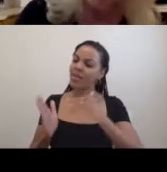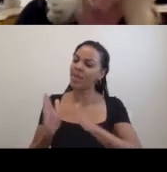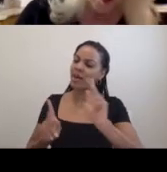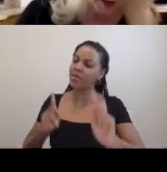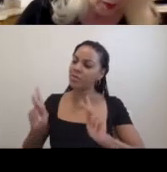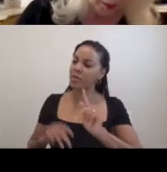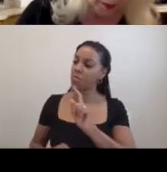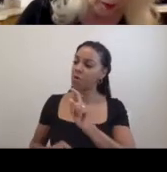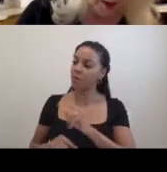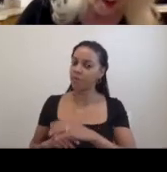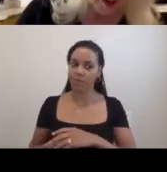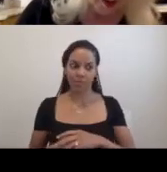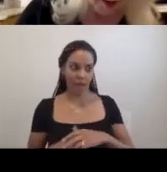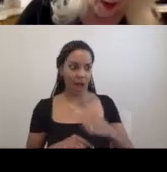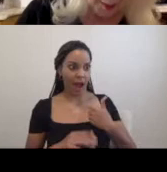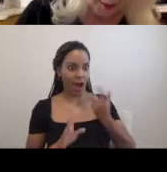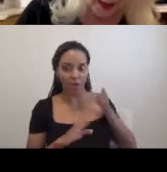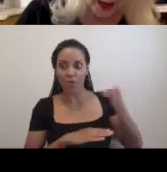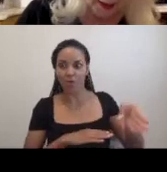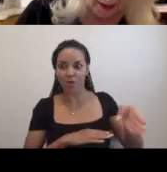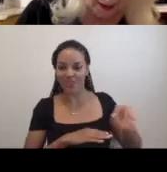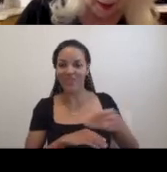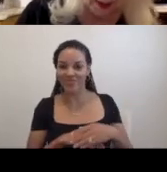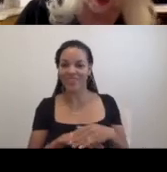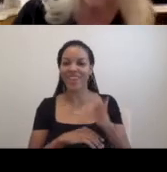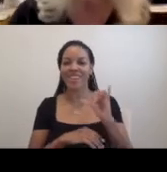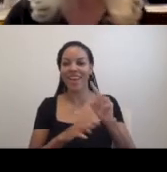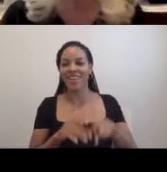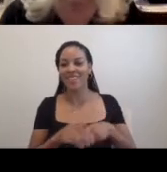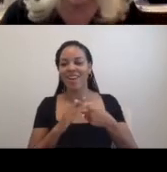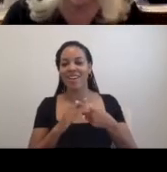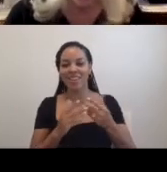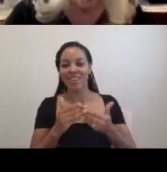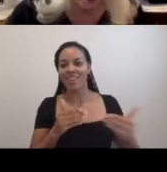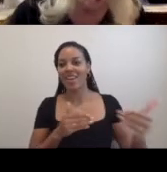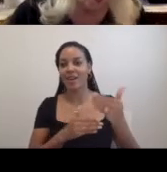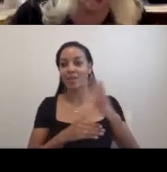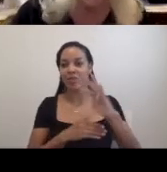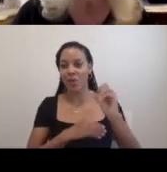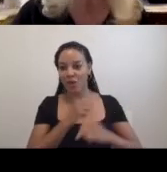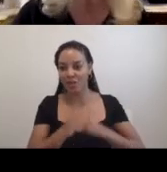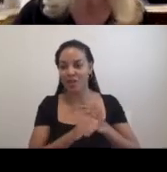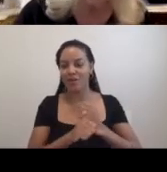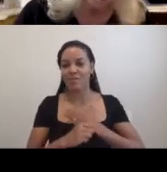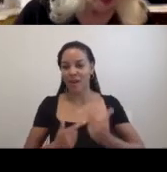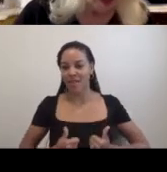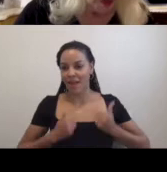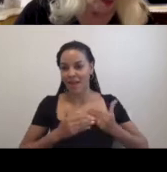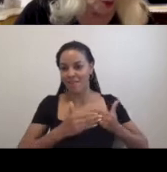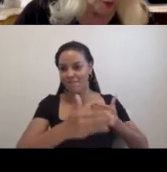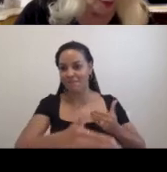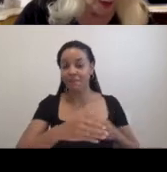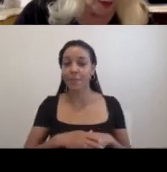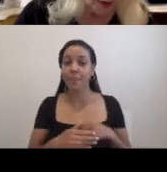I'll be right over. That began the next four decades of my life. In